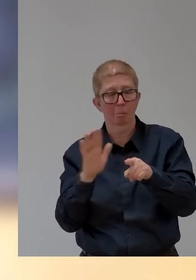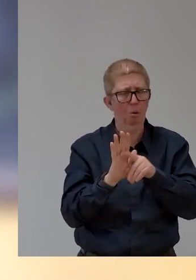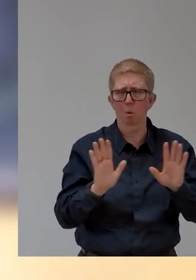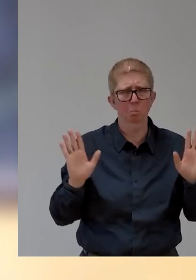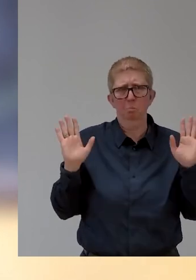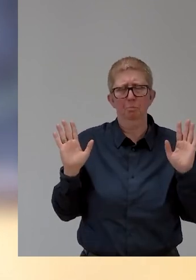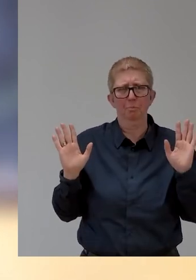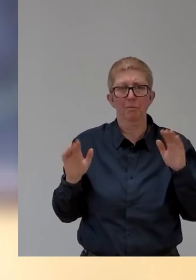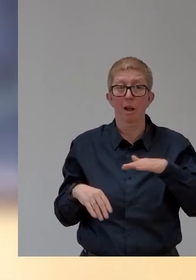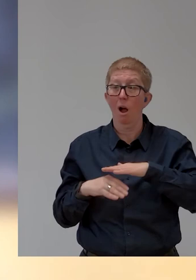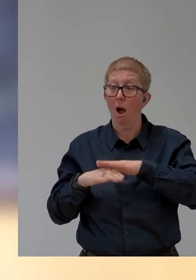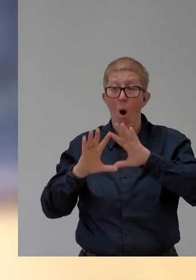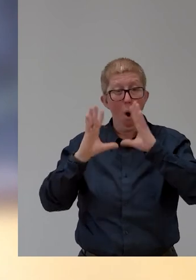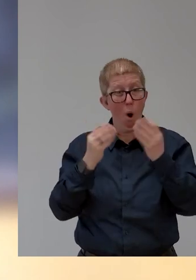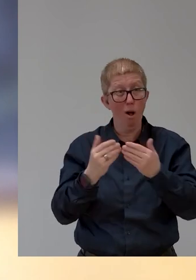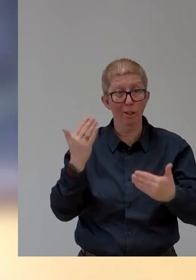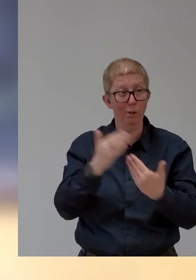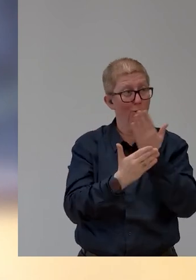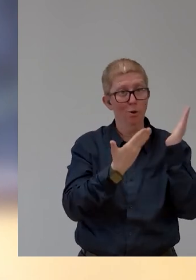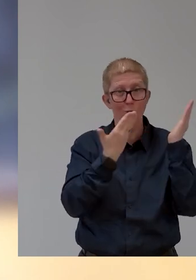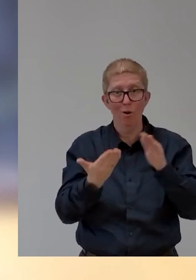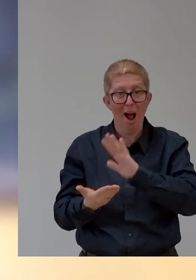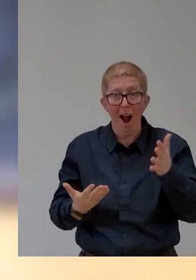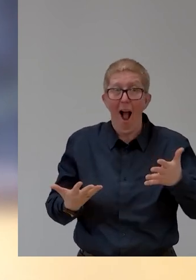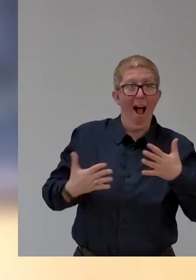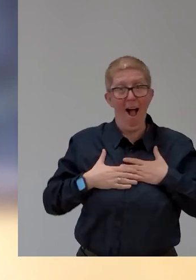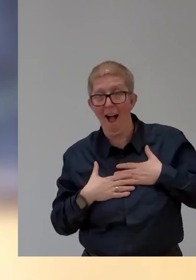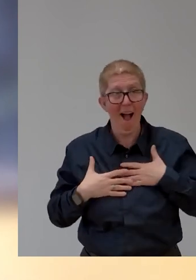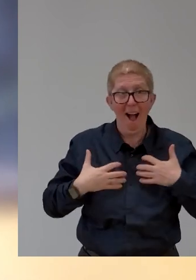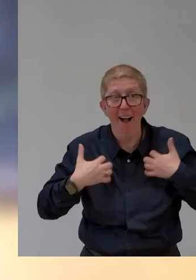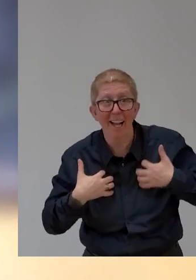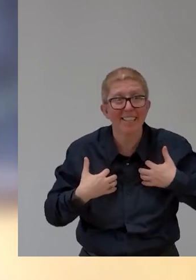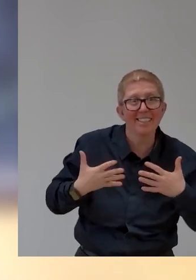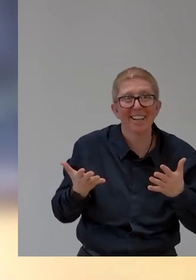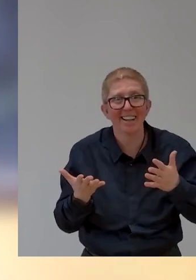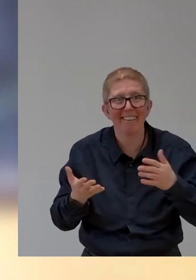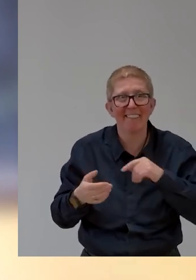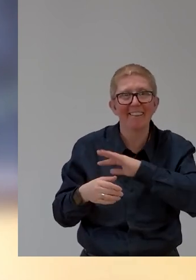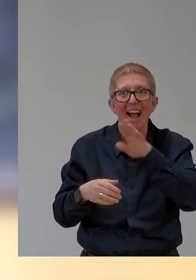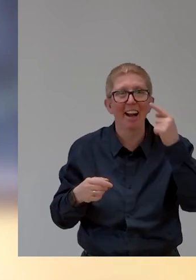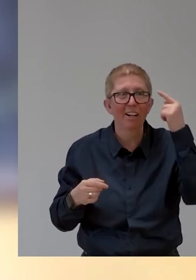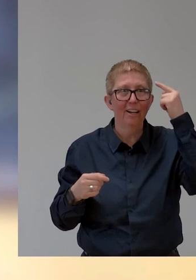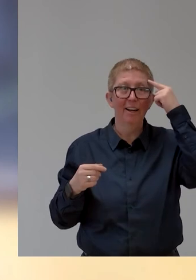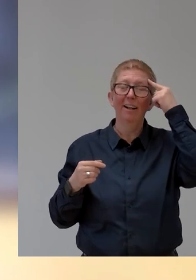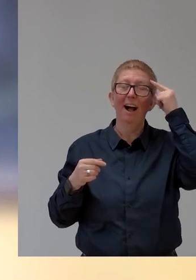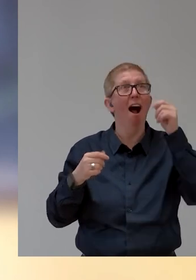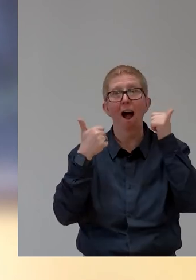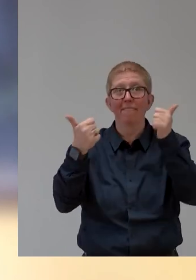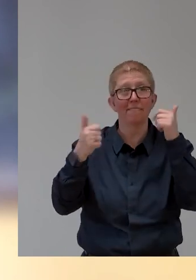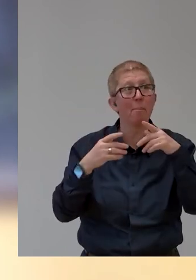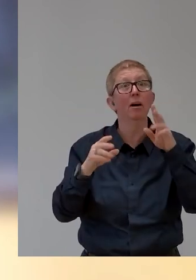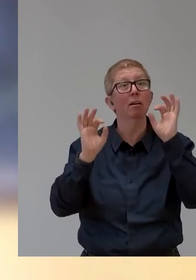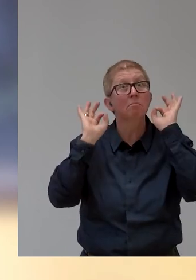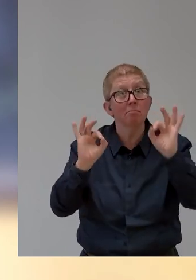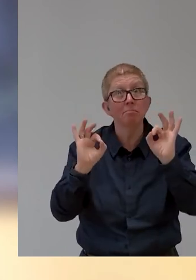it goes through this hype of expect over, you know, unrealistic expectations. But I think what is important is that it should be